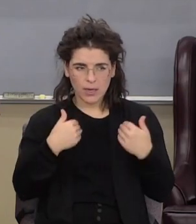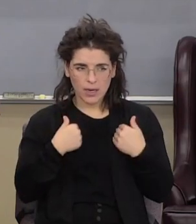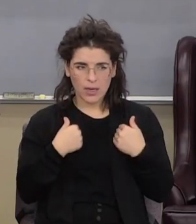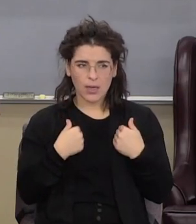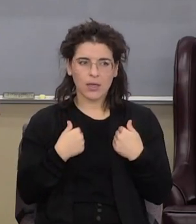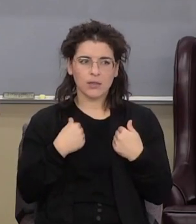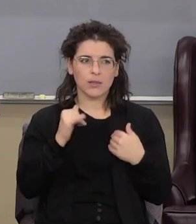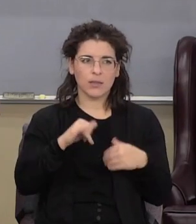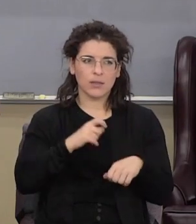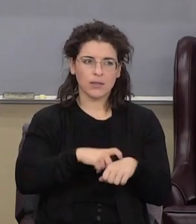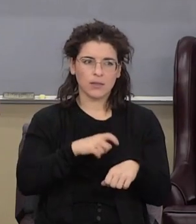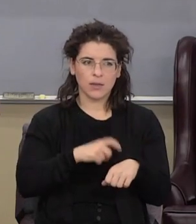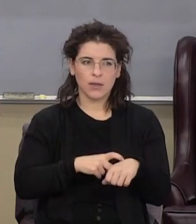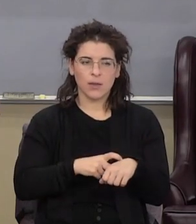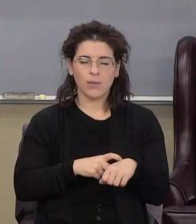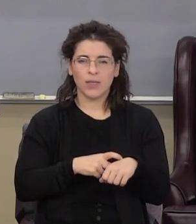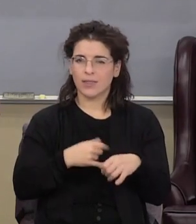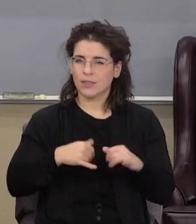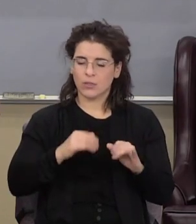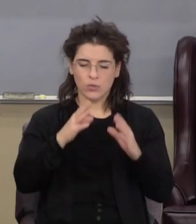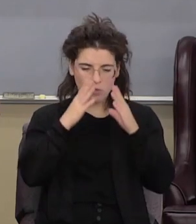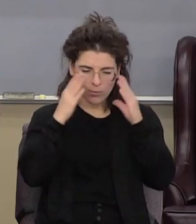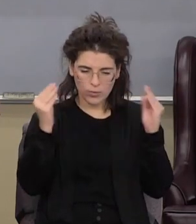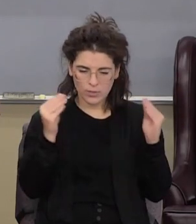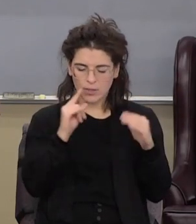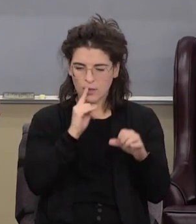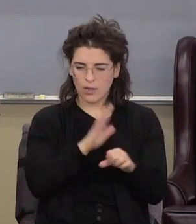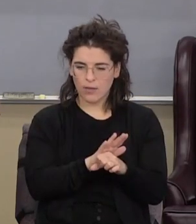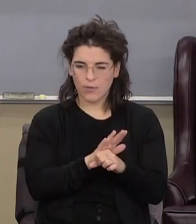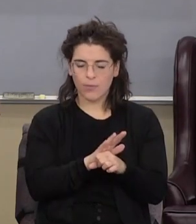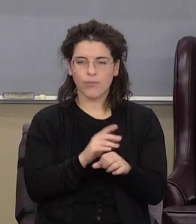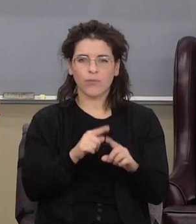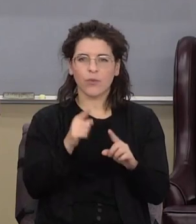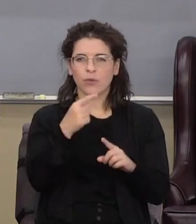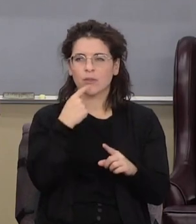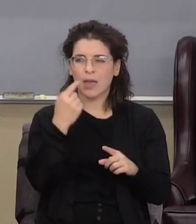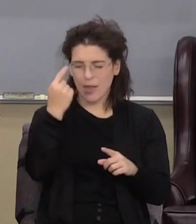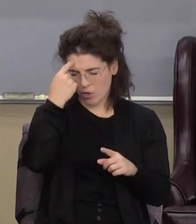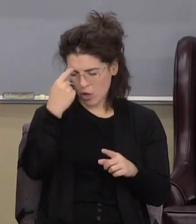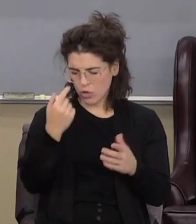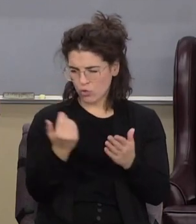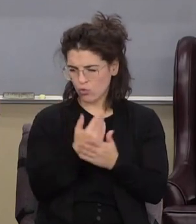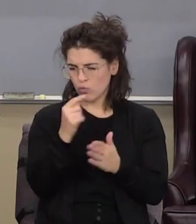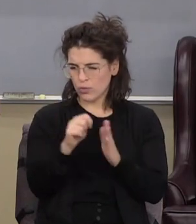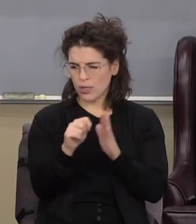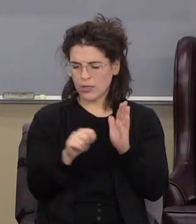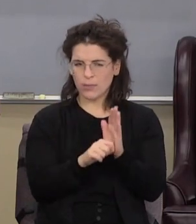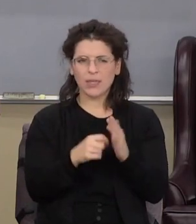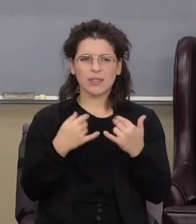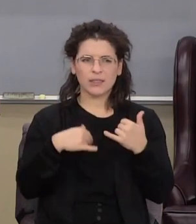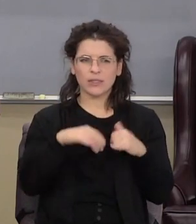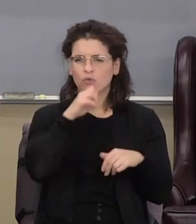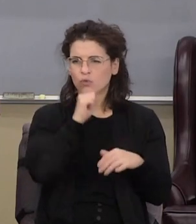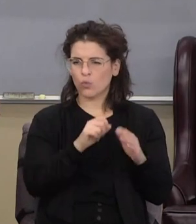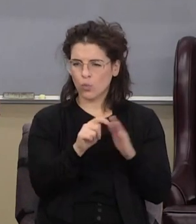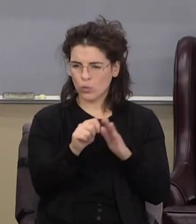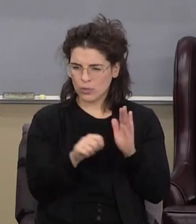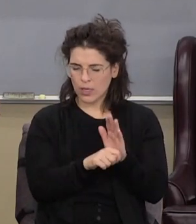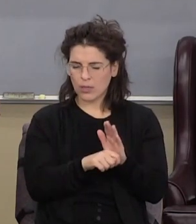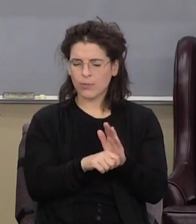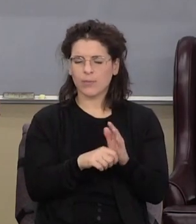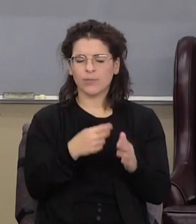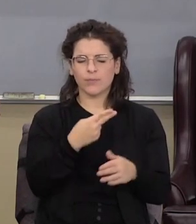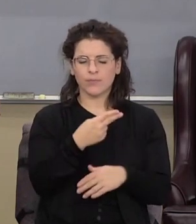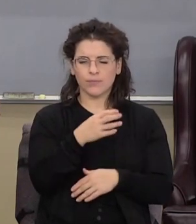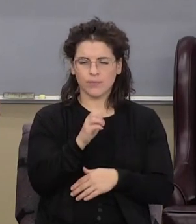operation at the time is still the Mosaic covenant. You say, but I thought it was the New Testament. No, it's still the Old Testament. Hebrews